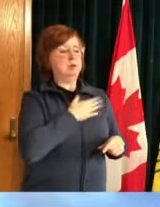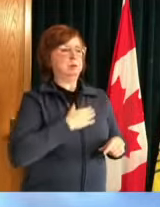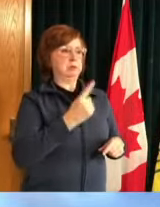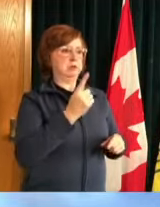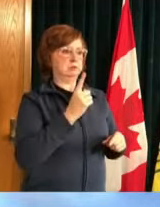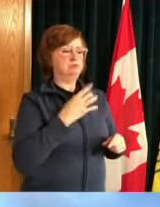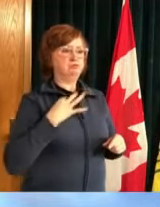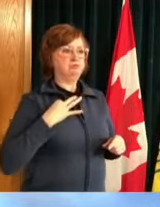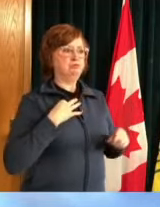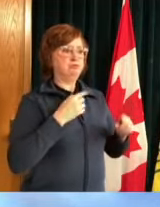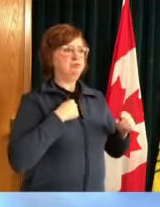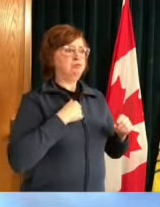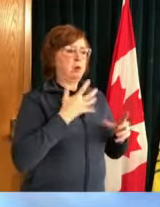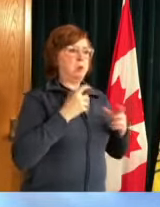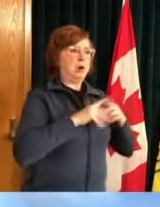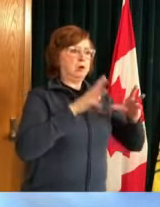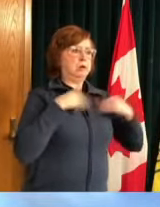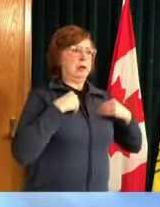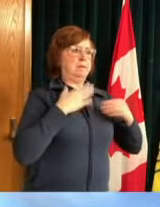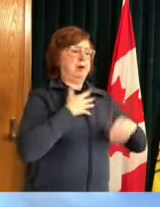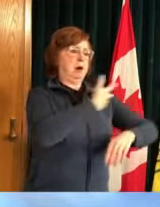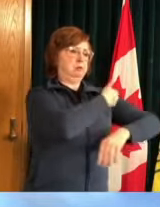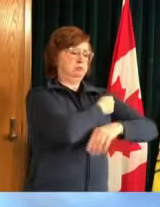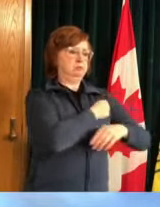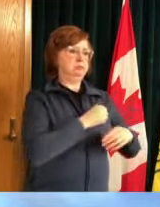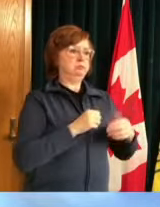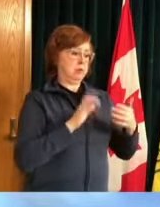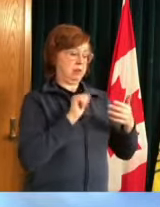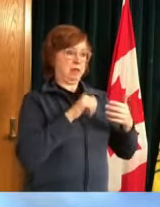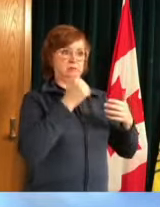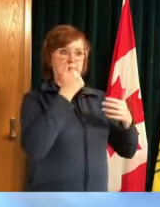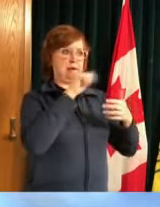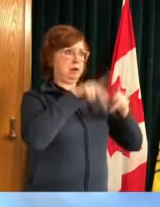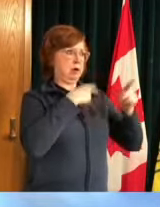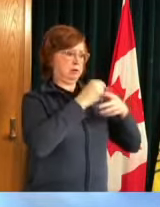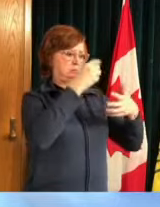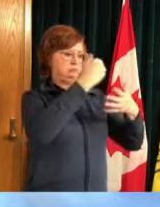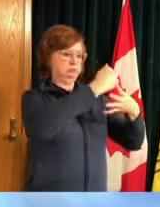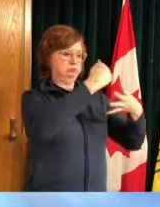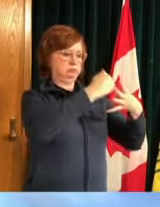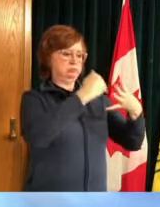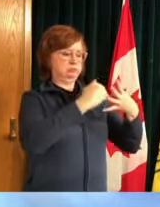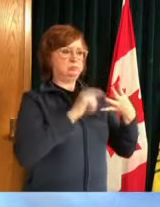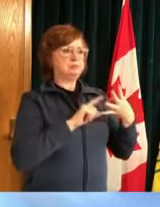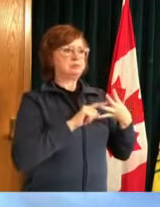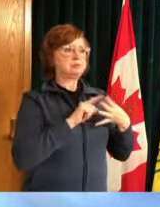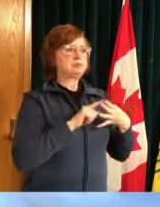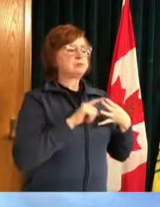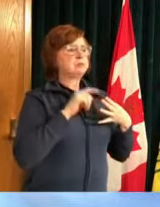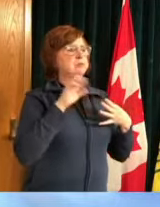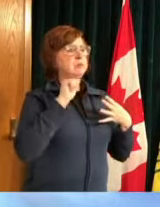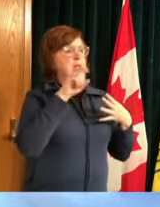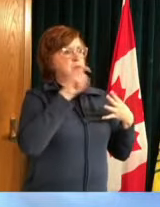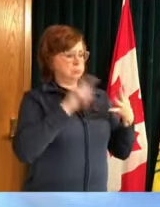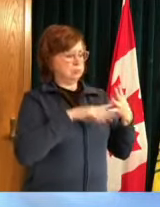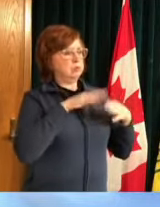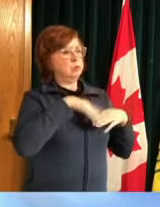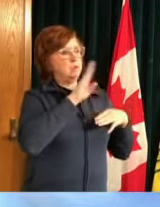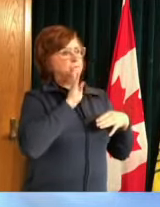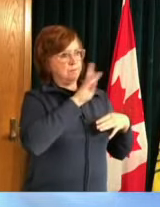said astrazeneca we will have limited amounts but it can be used for anyone 40 and older now other vaccines